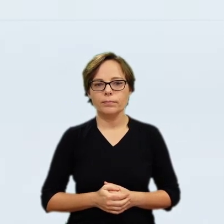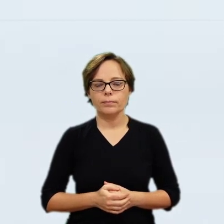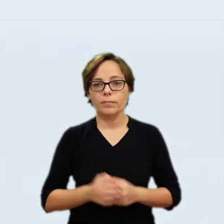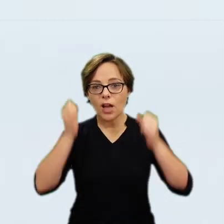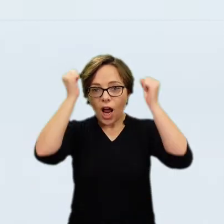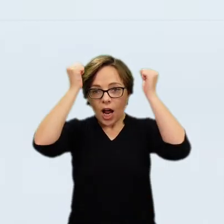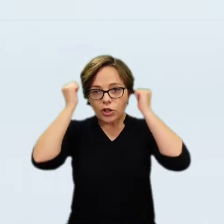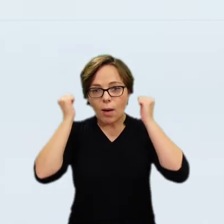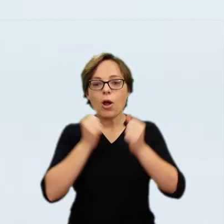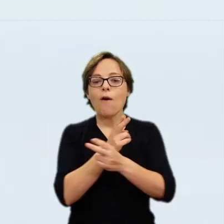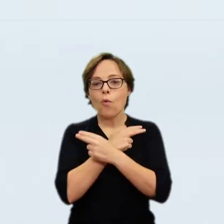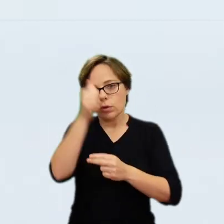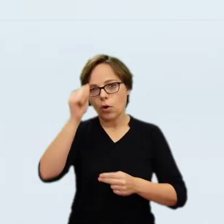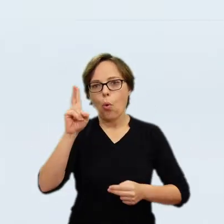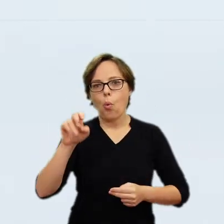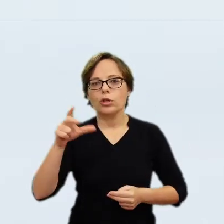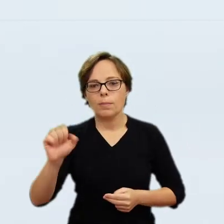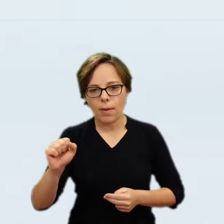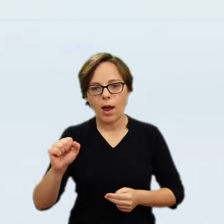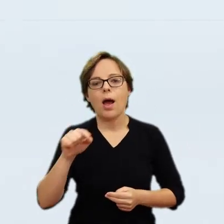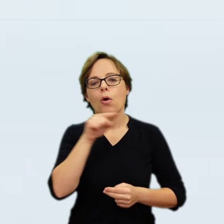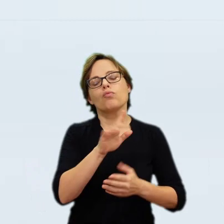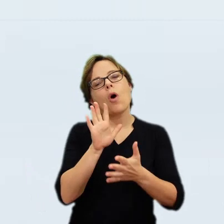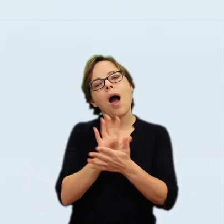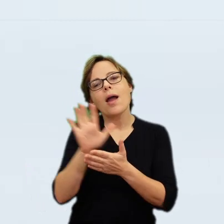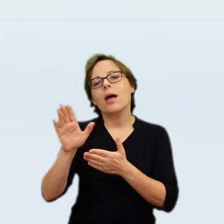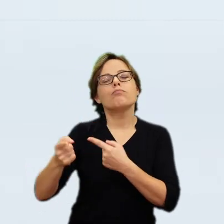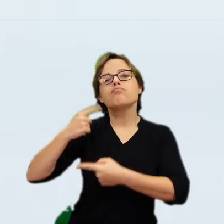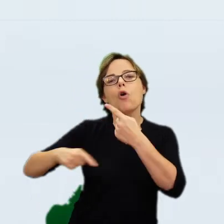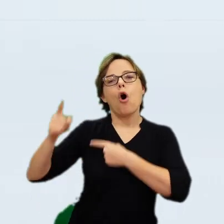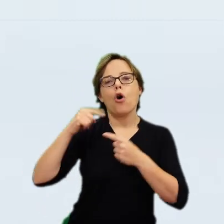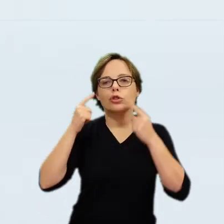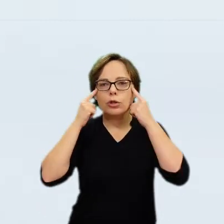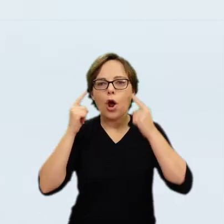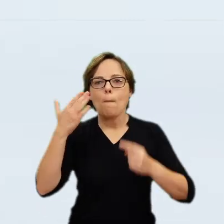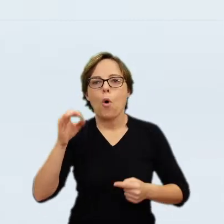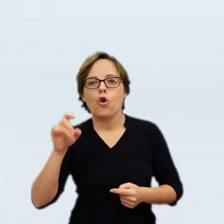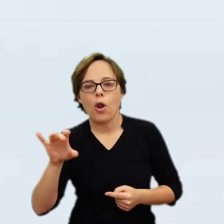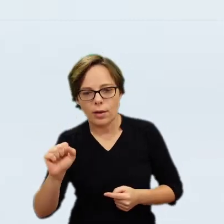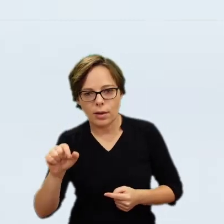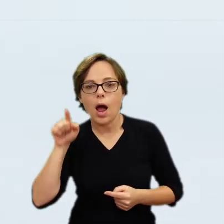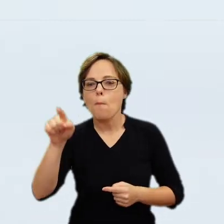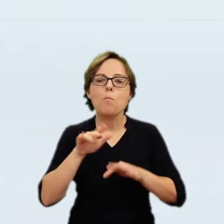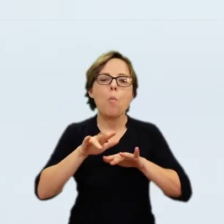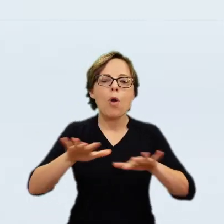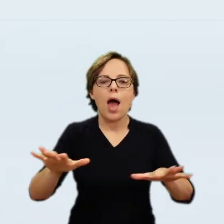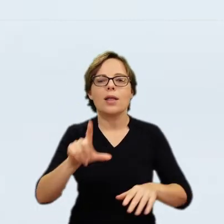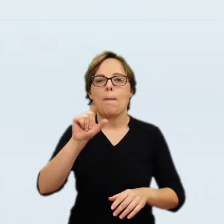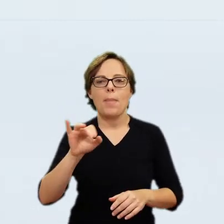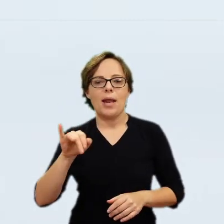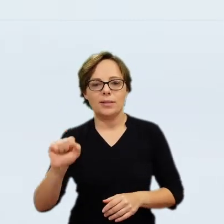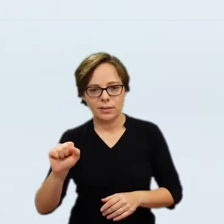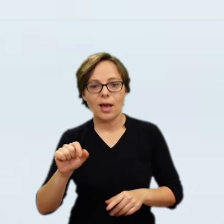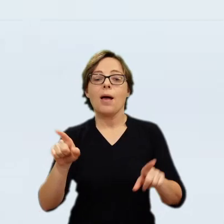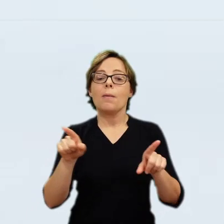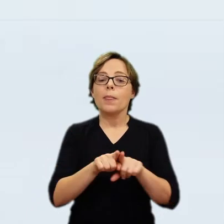and holidays dyed, usually cochineal but black, mauve or green were favored for funerals. The Polish Commonwealth was